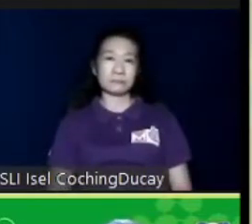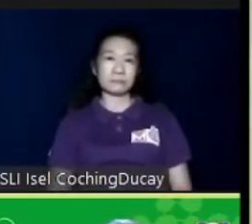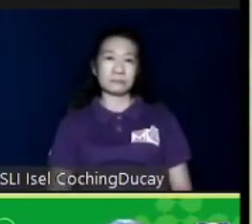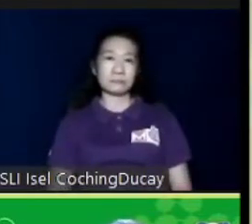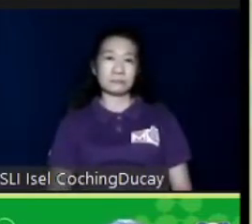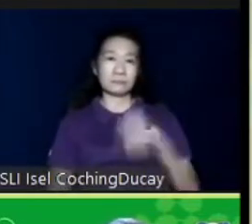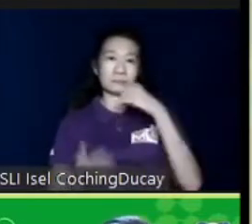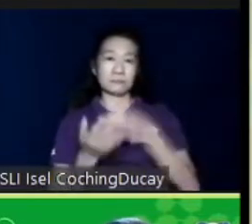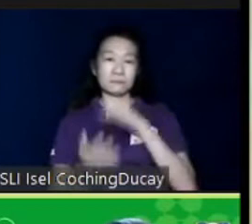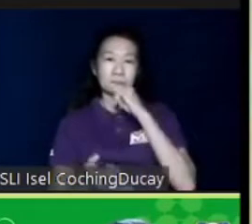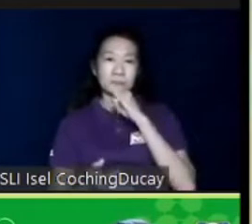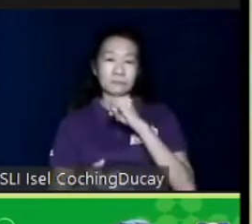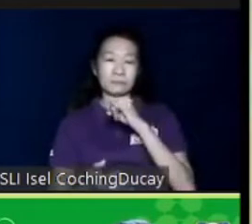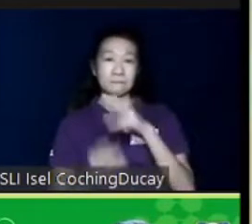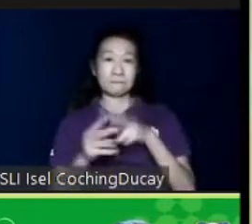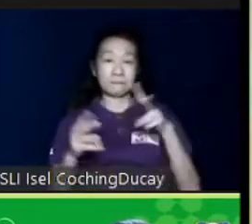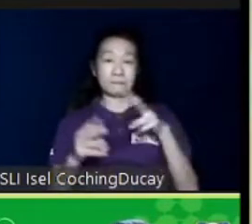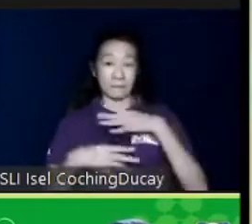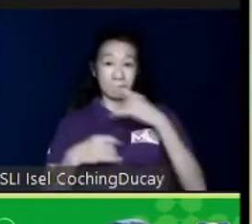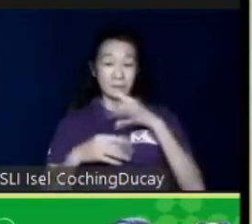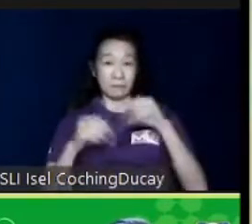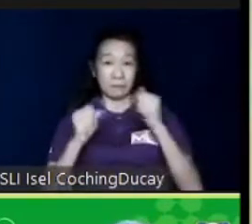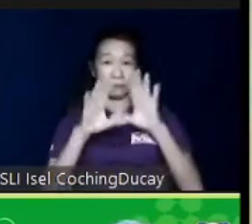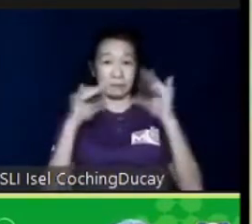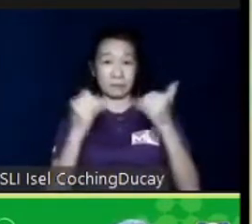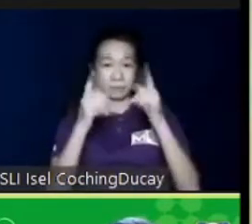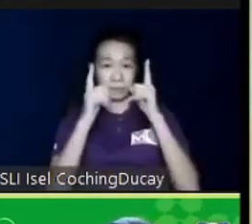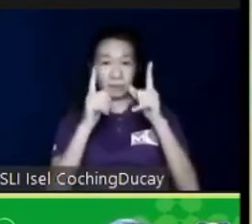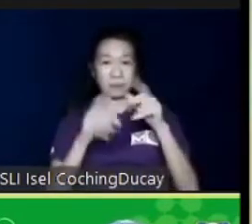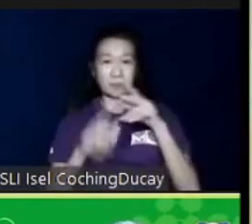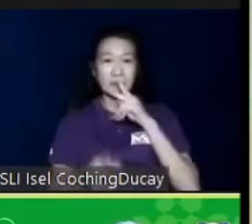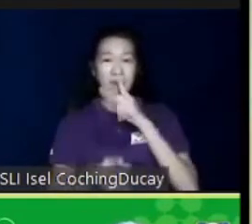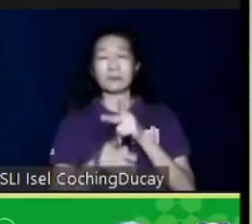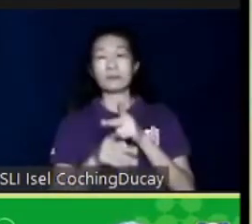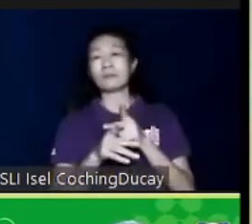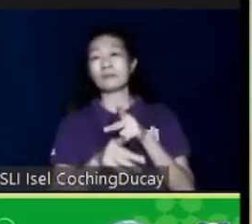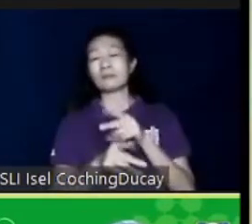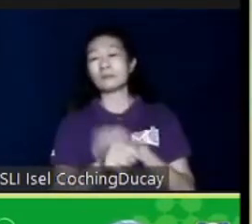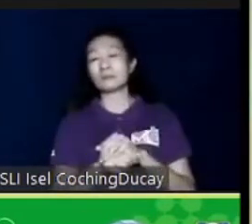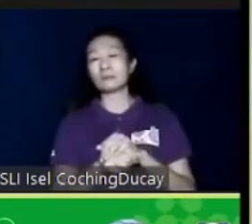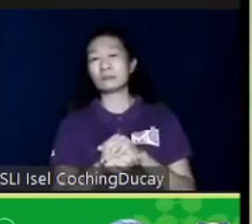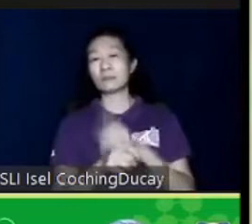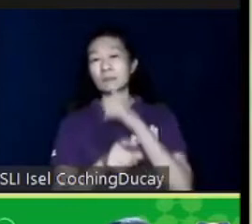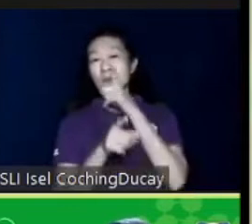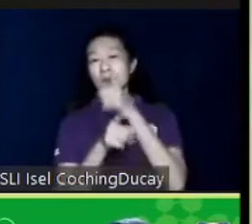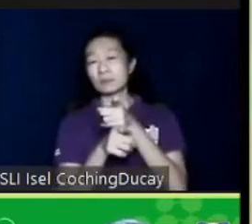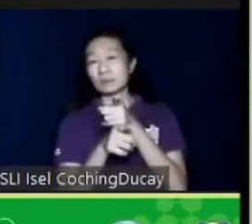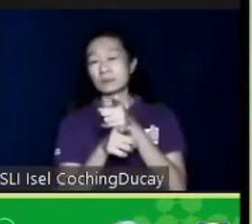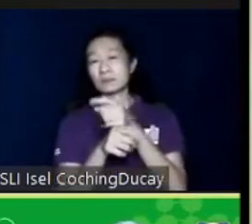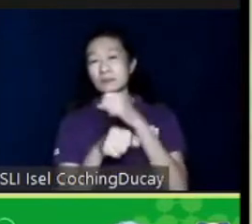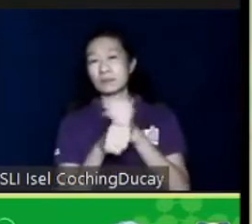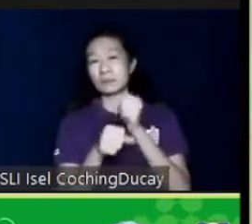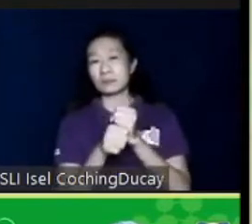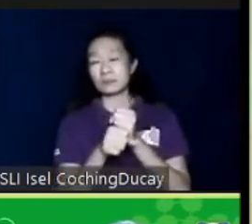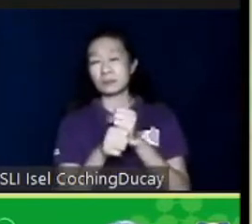how companies are looking at being more practical, being more pragmatic, as a way to ensure that there